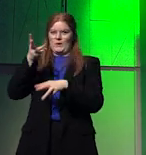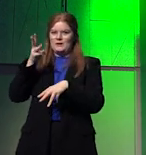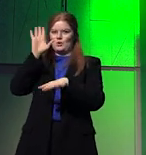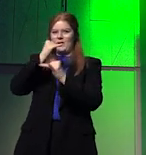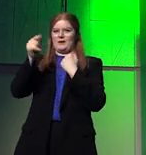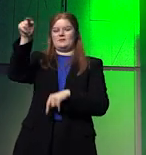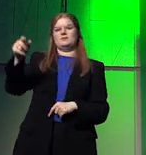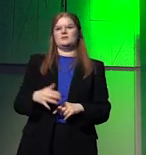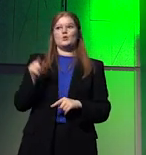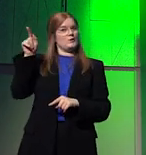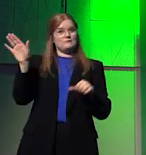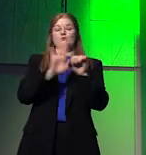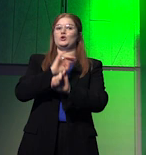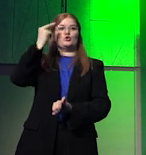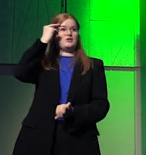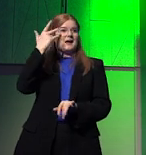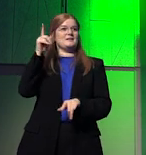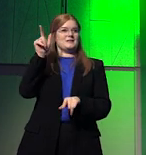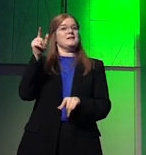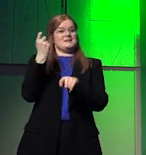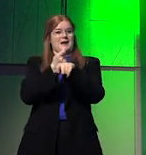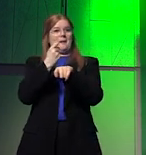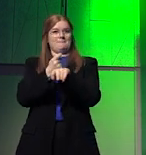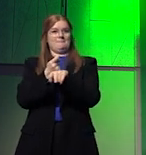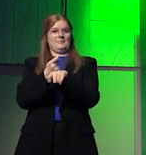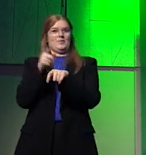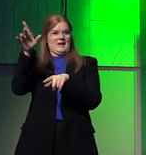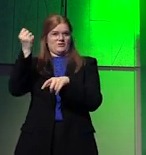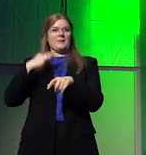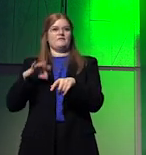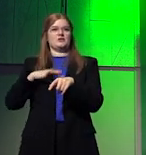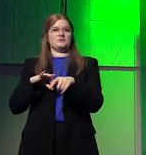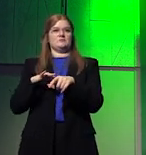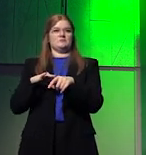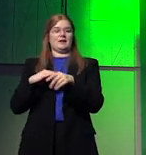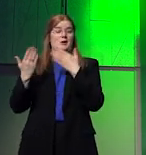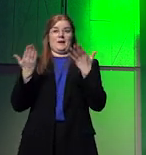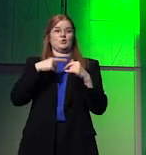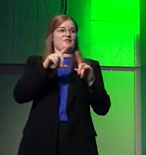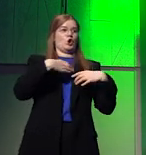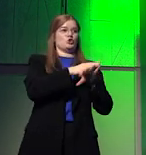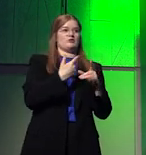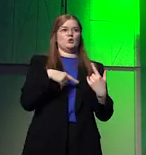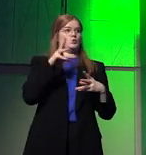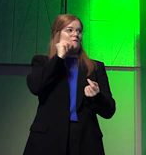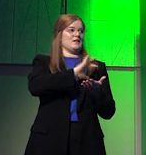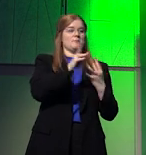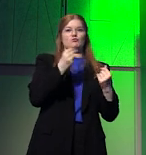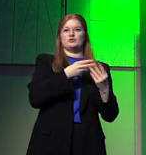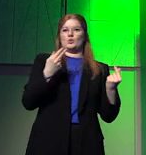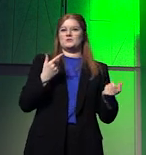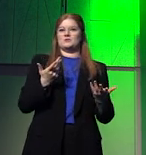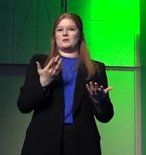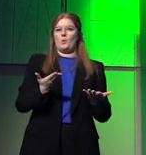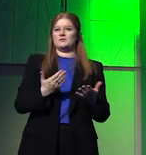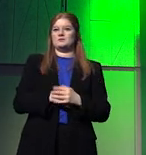It understands that time plays in its favor and against that of states that care little for their resource base.